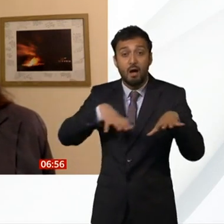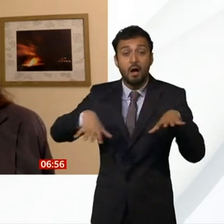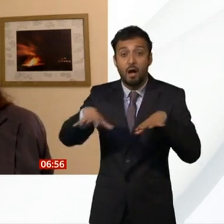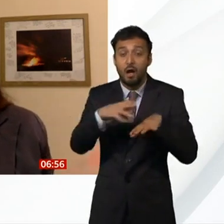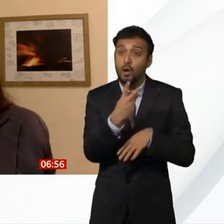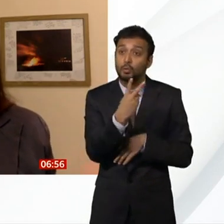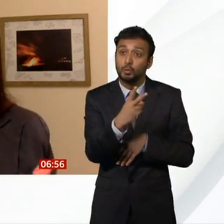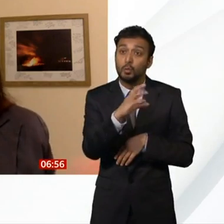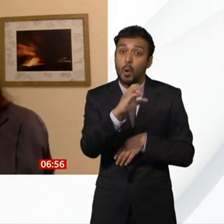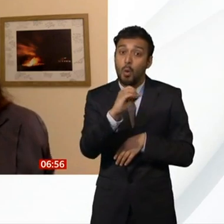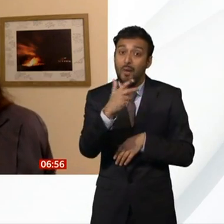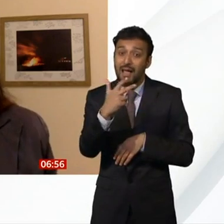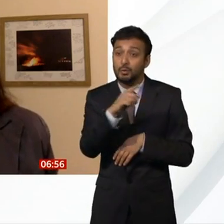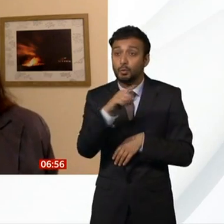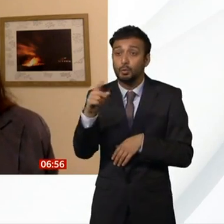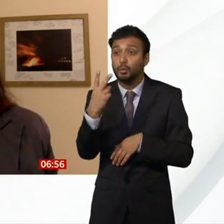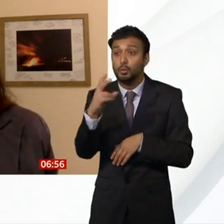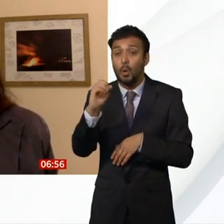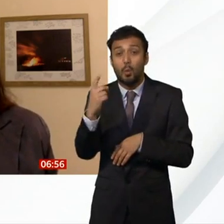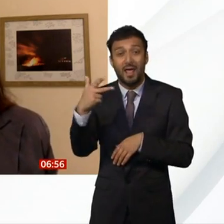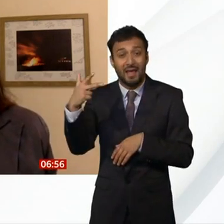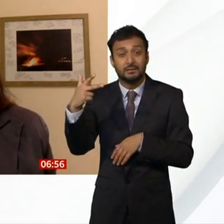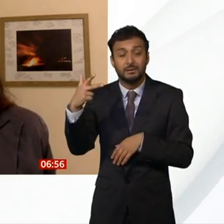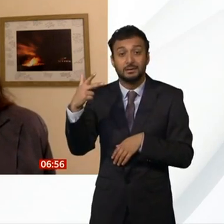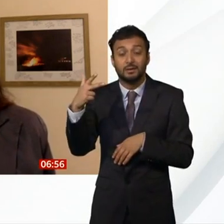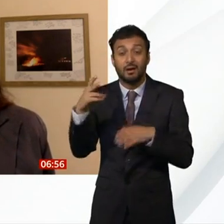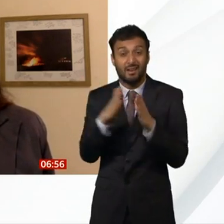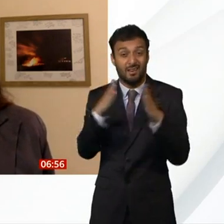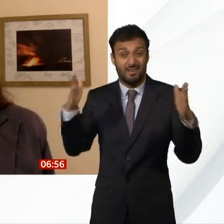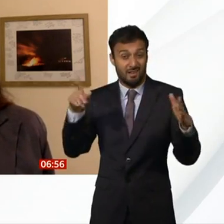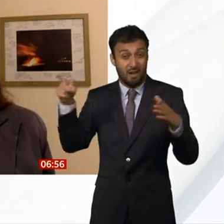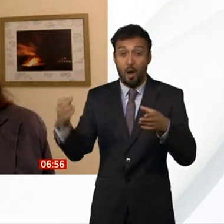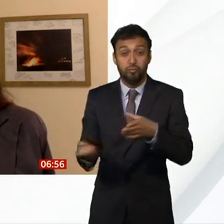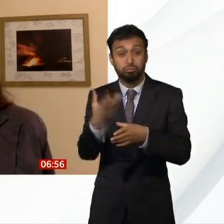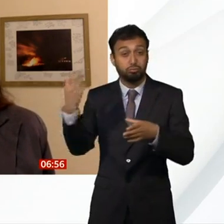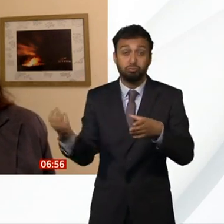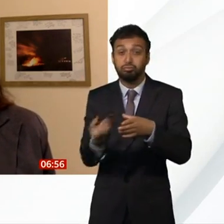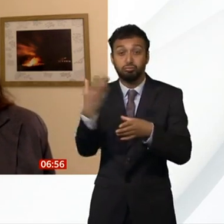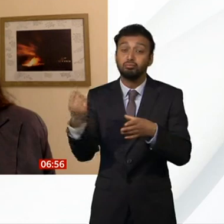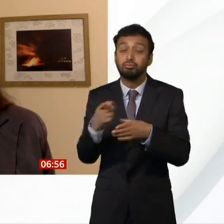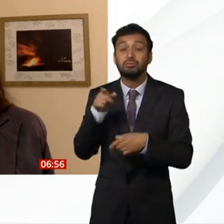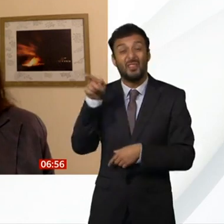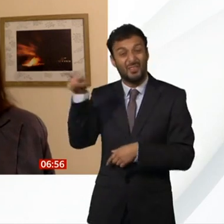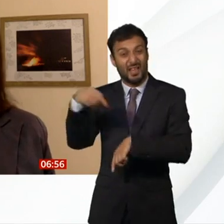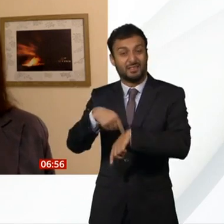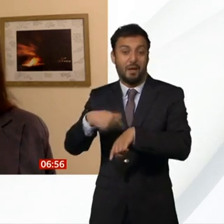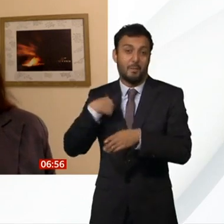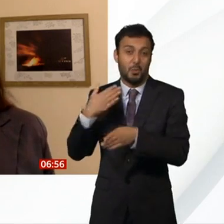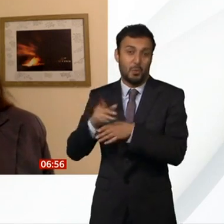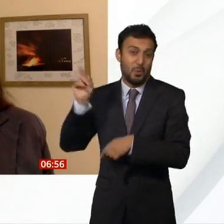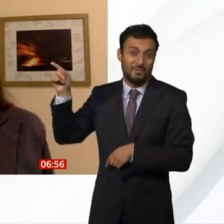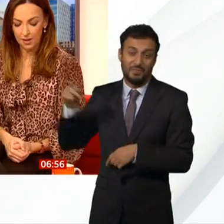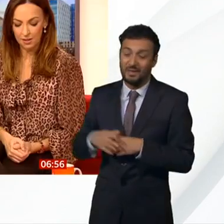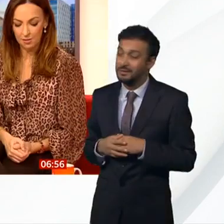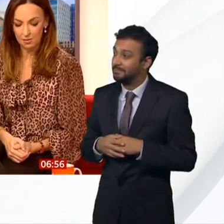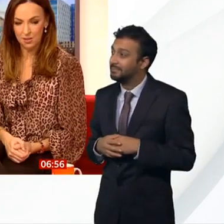So that's during the time that I was working there. Dr. Jess Johnson, thank you so much for talking to us this morning and explaining what's